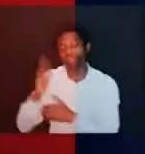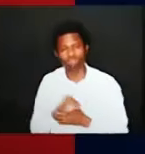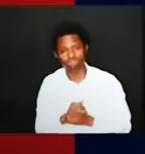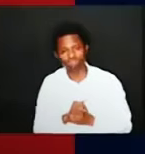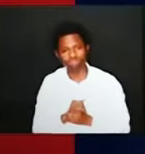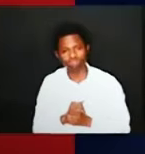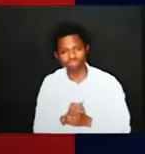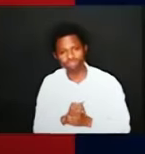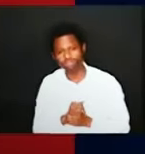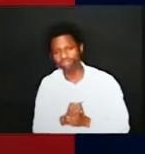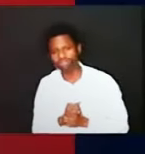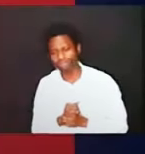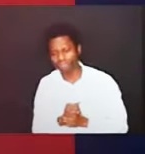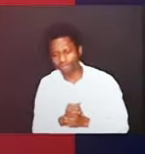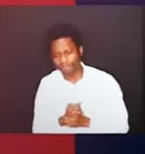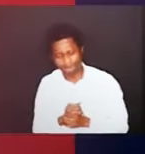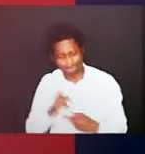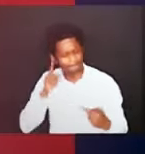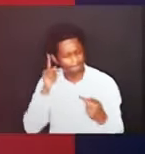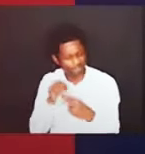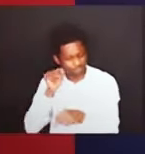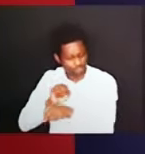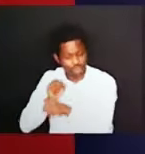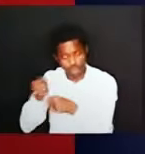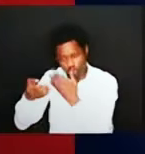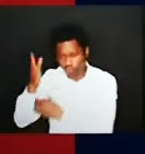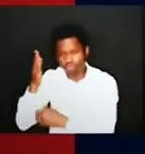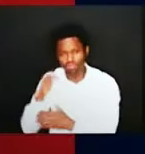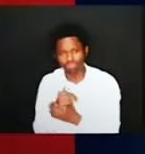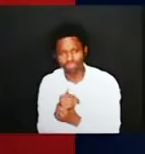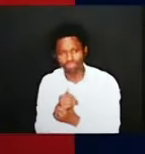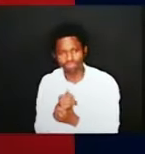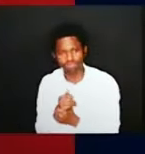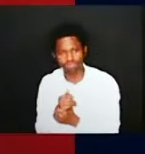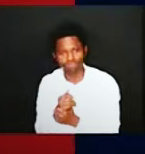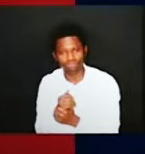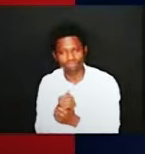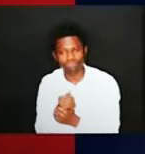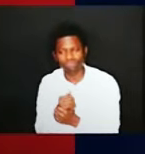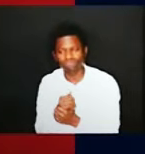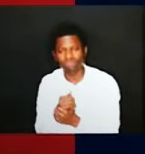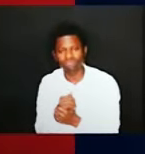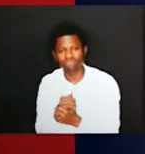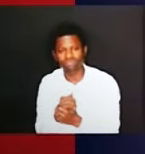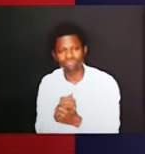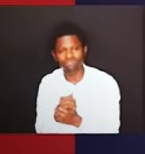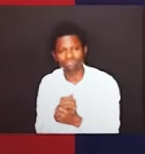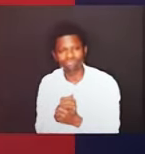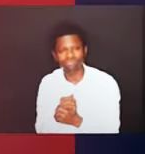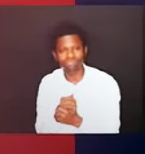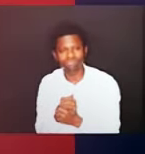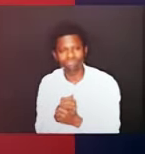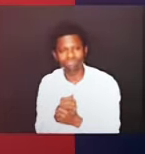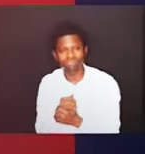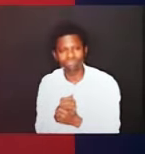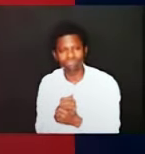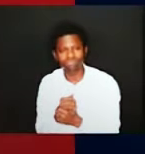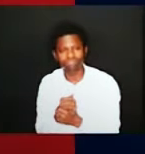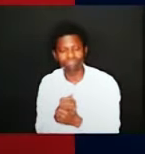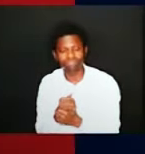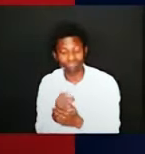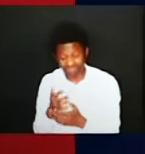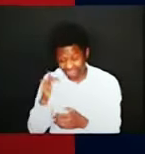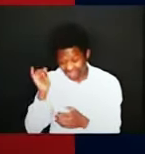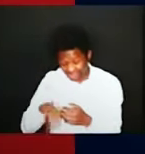masterpiece of God his masterpiece is nothing less than a new